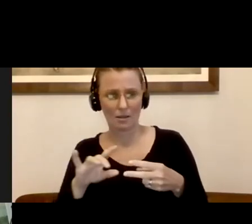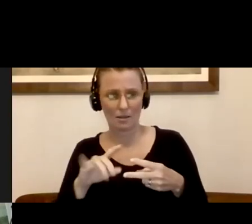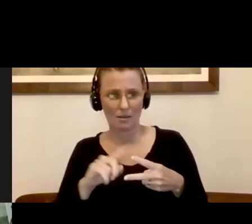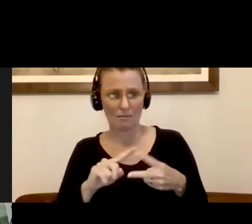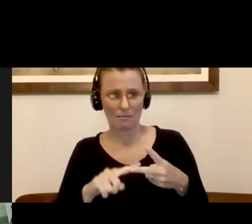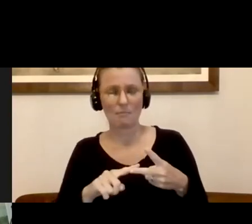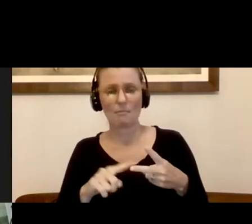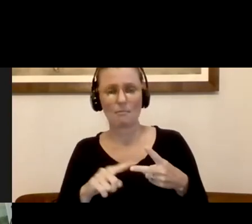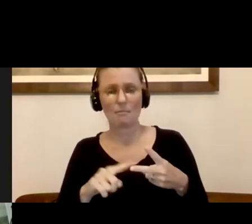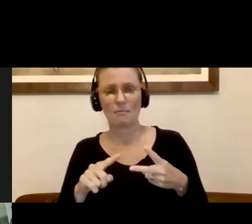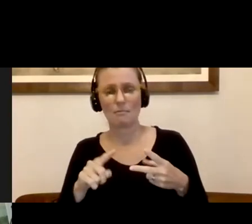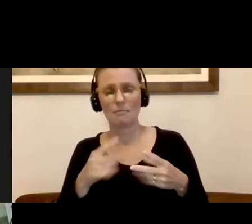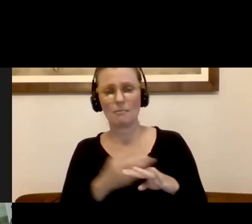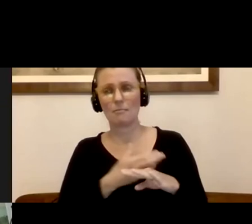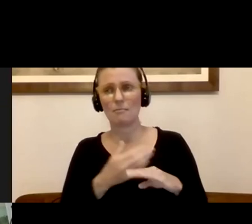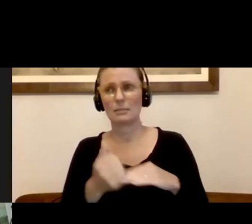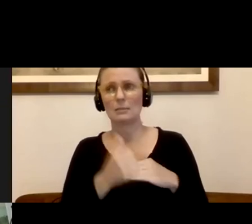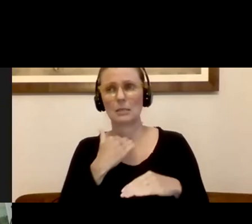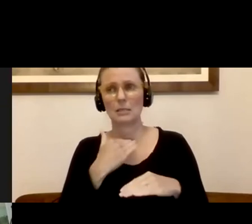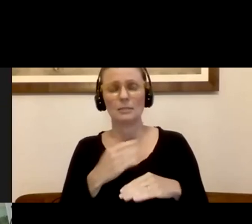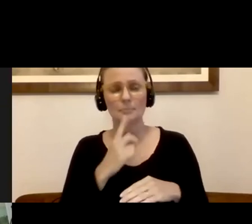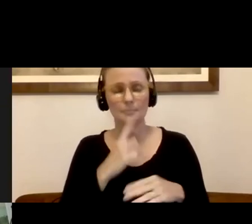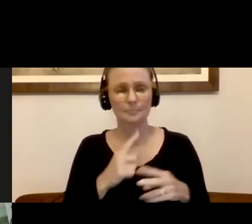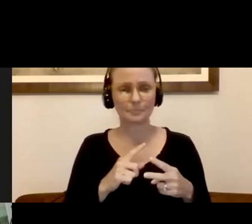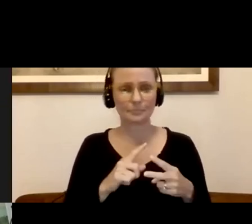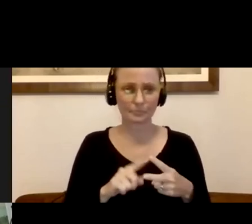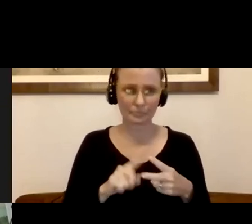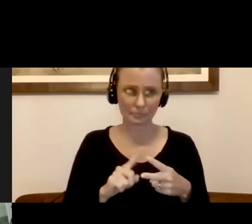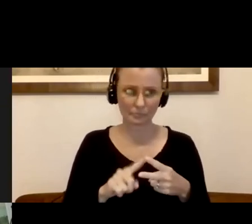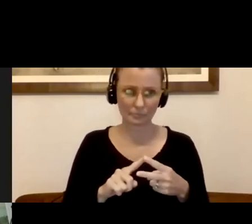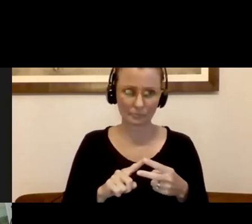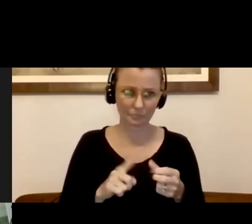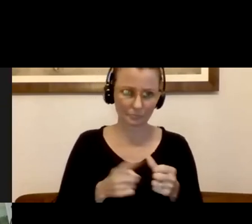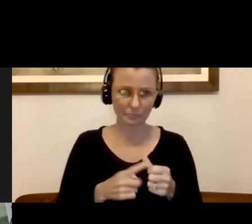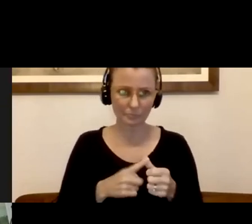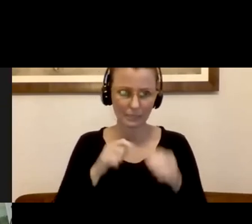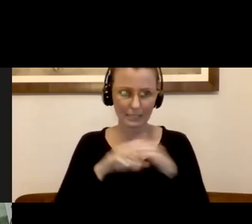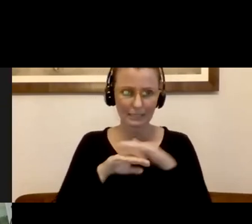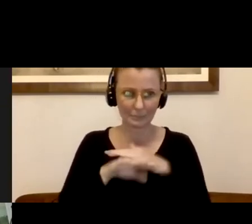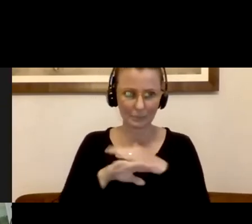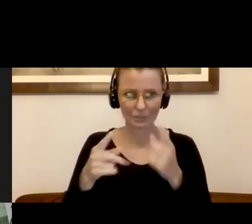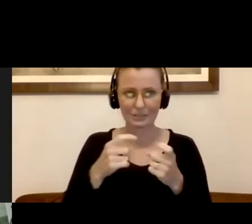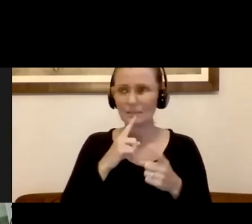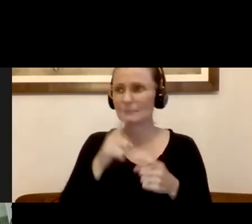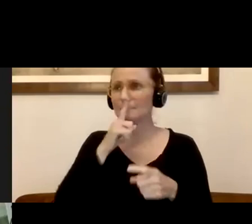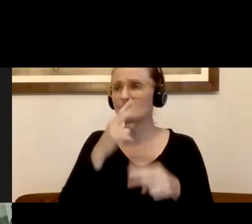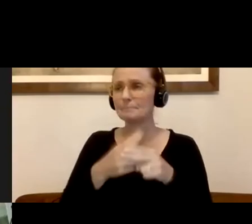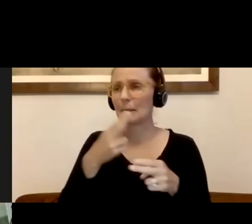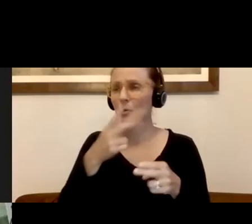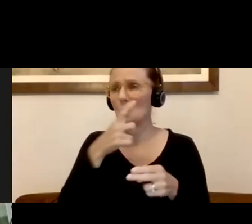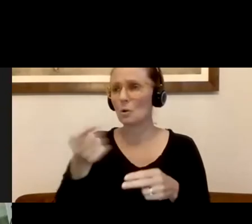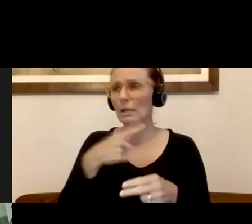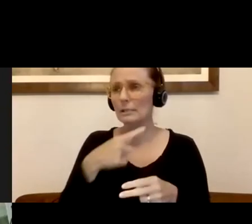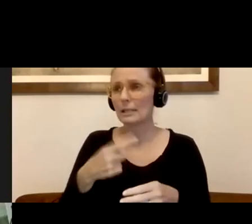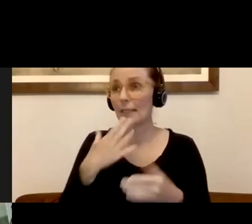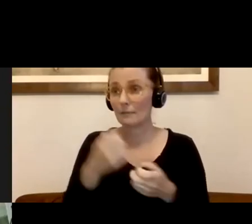in vaccine. So I'm going to ask them back to back first, uh, and accessibility questions. And I don't have a neighbor, whoever offered this question. Thank you very much.